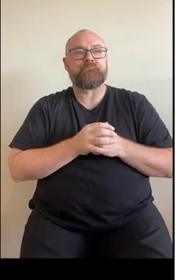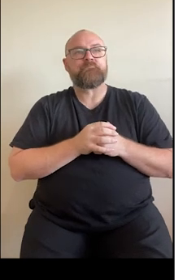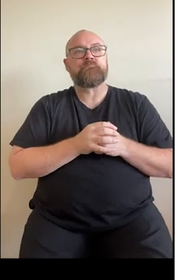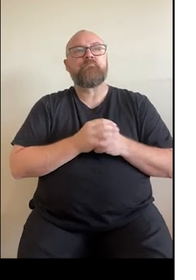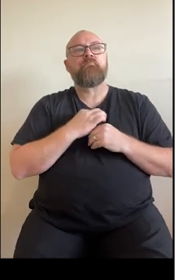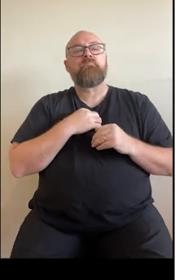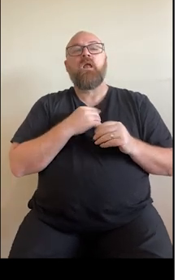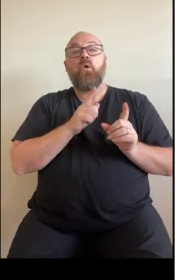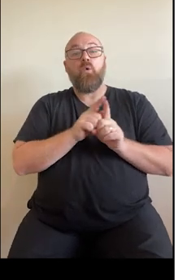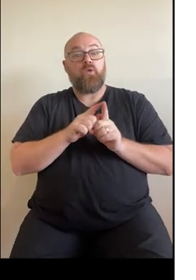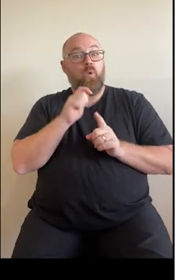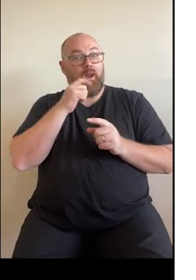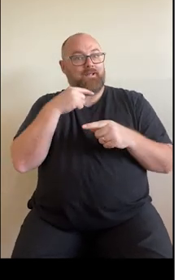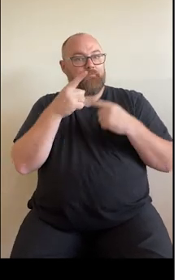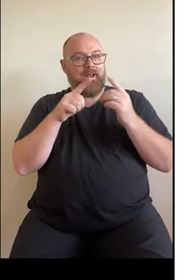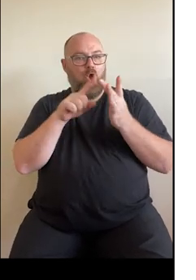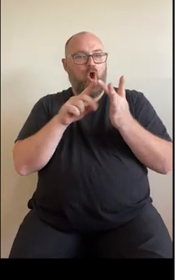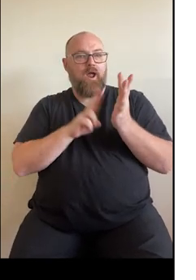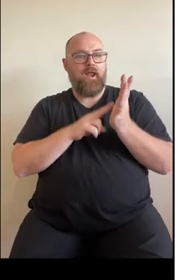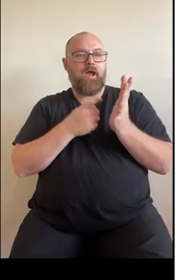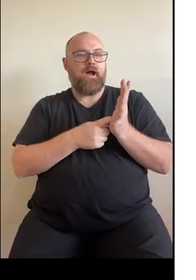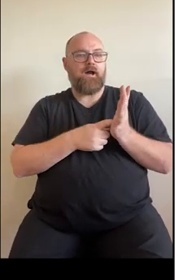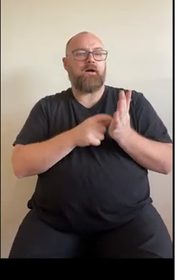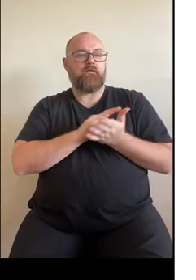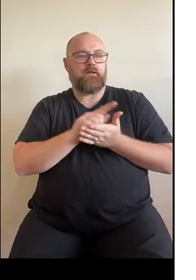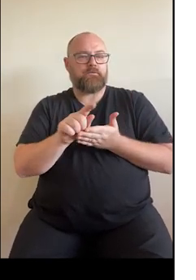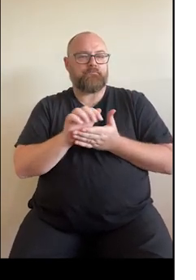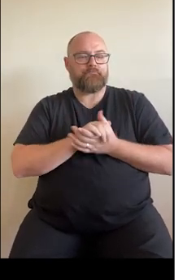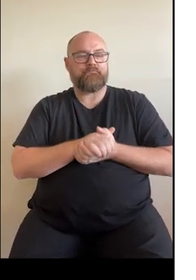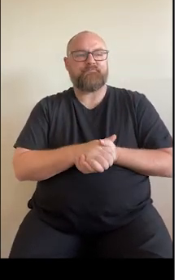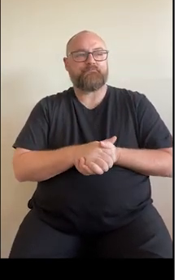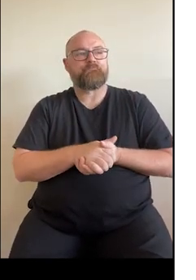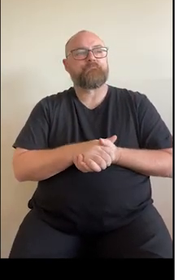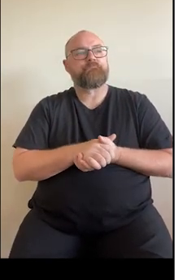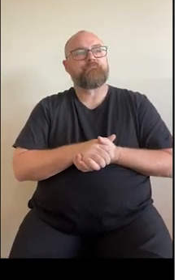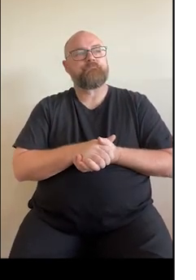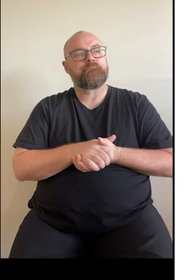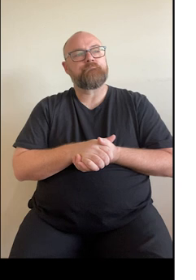also talk some more about the INR test results later in the webinar.